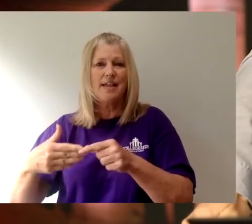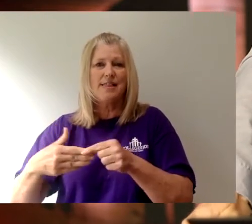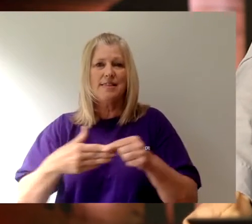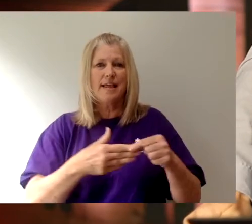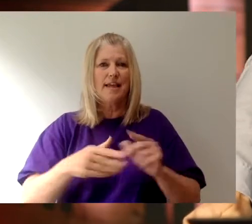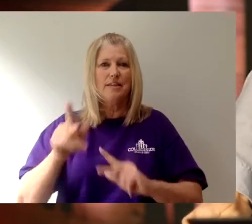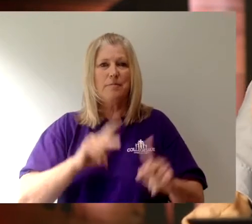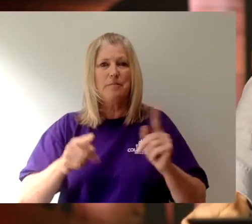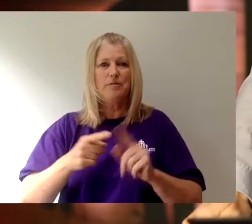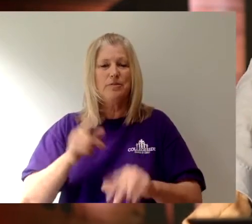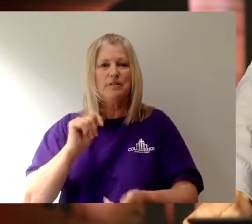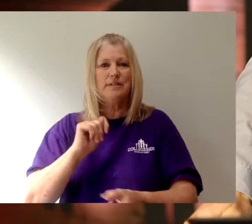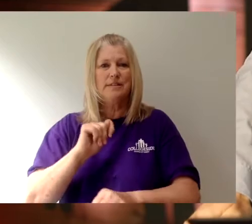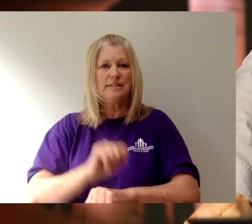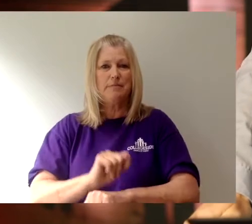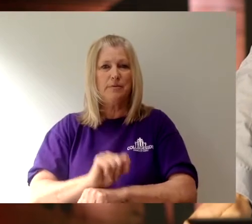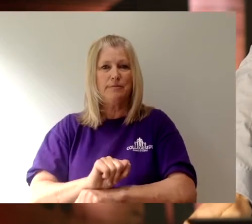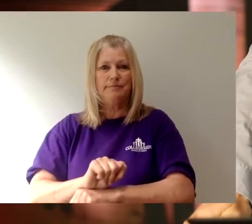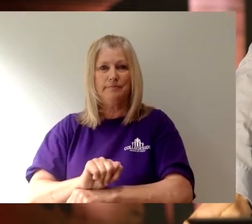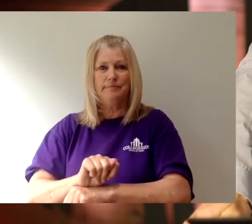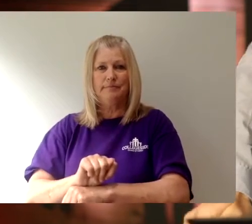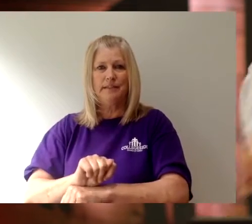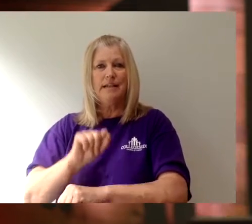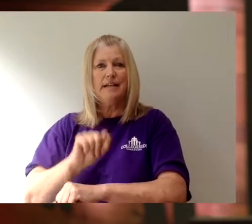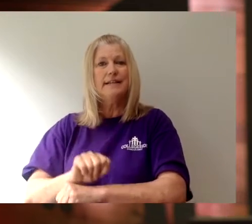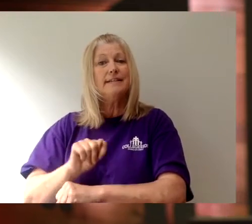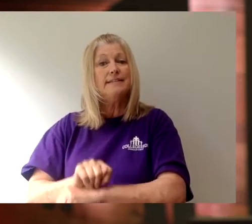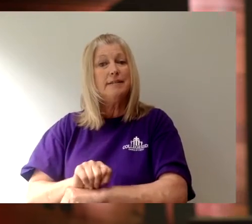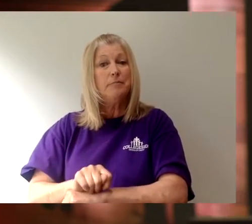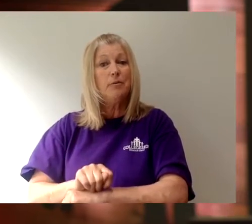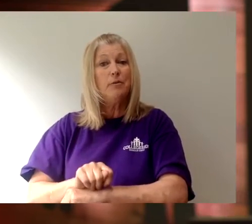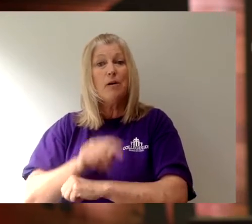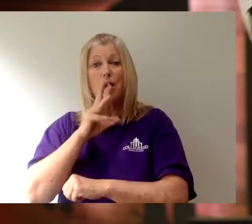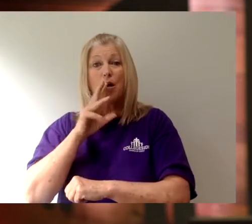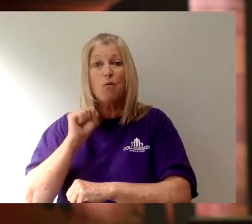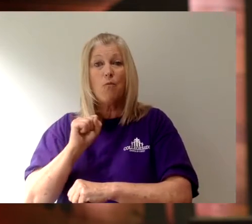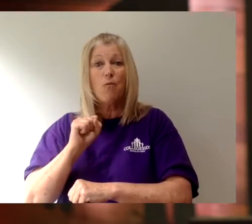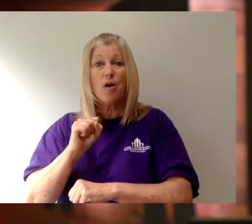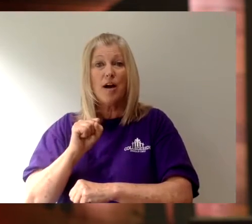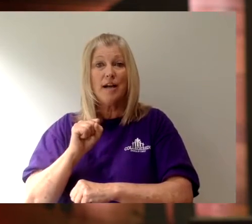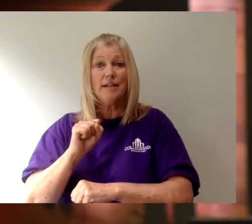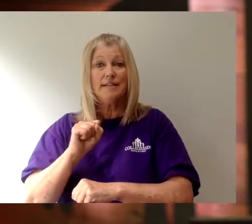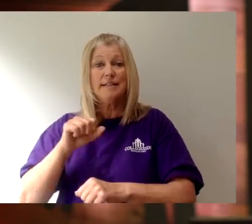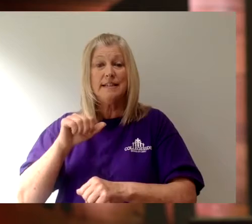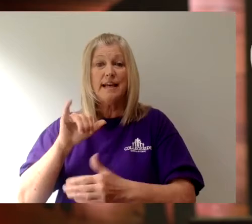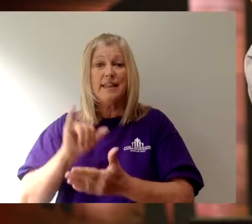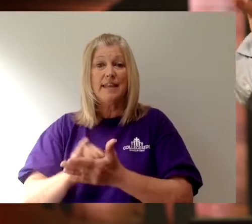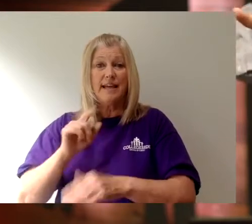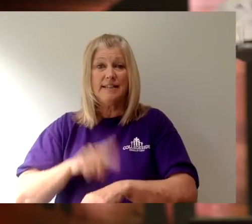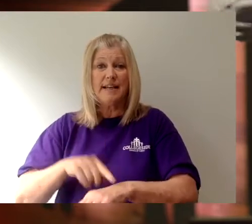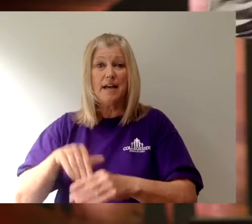people to the temple. And the temple was at that period in